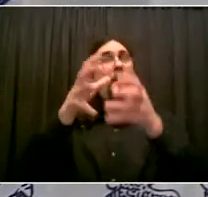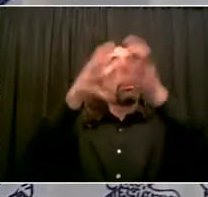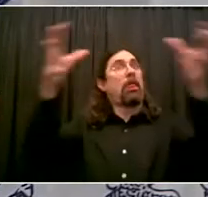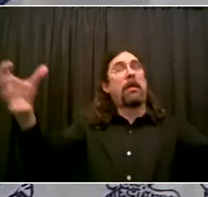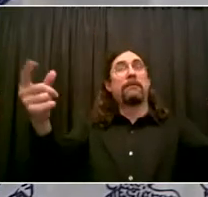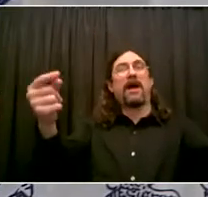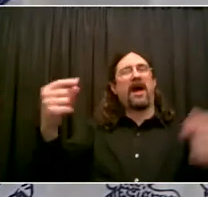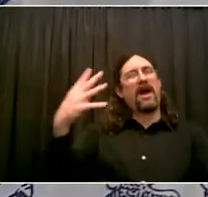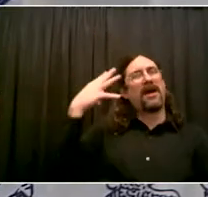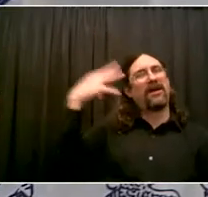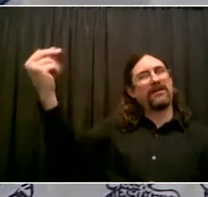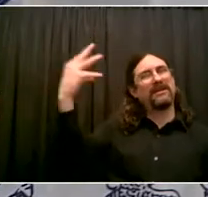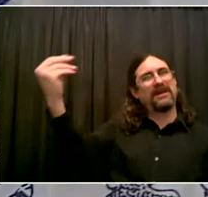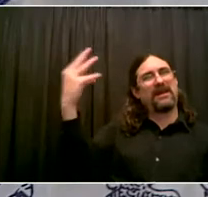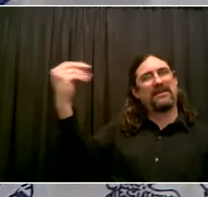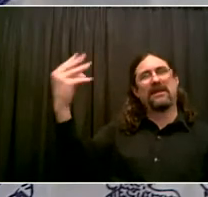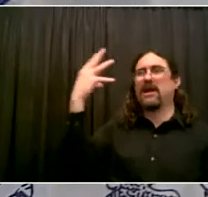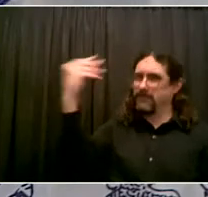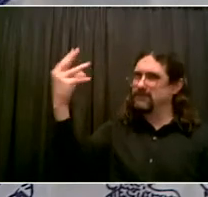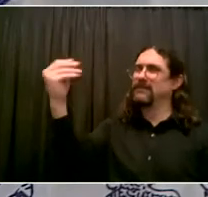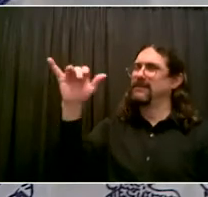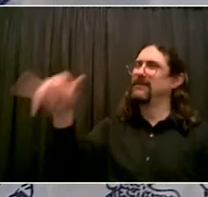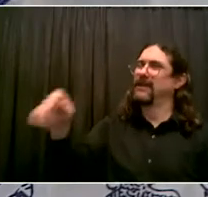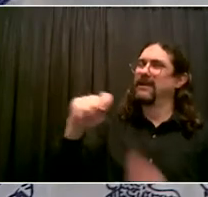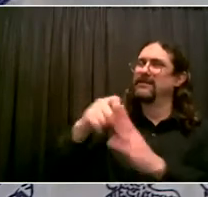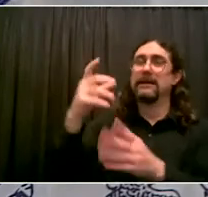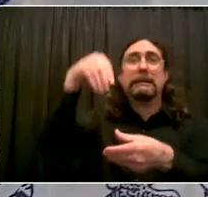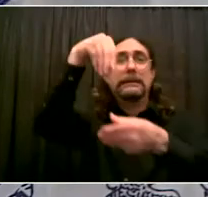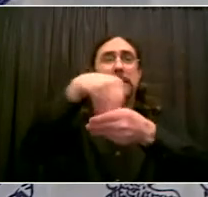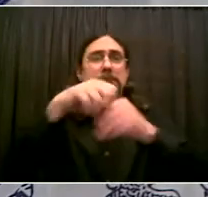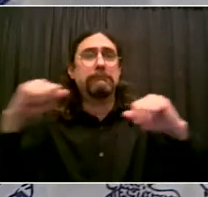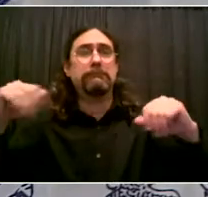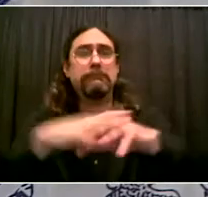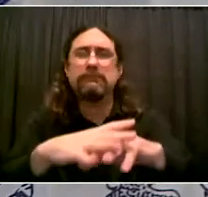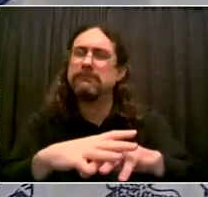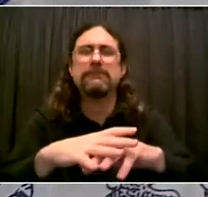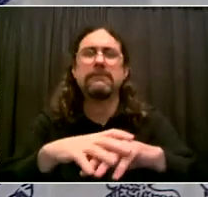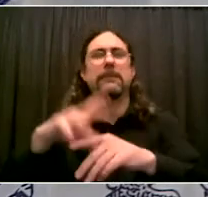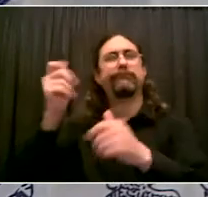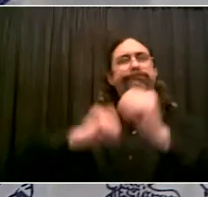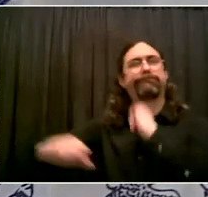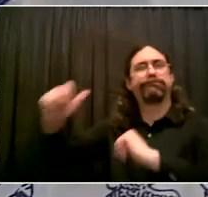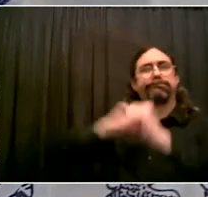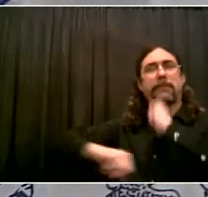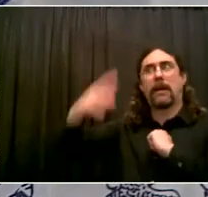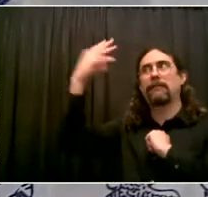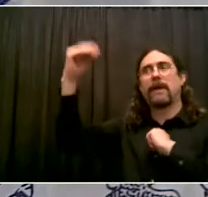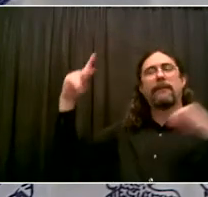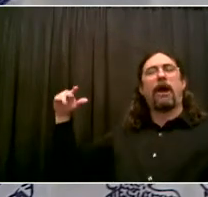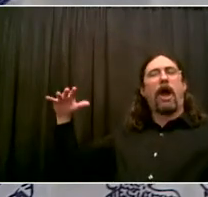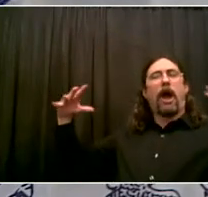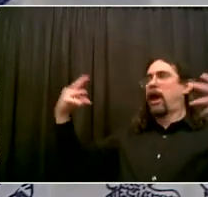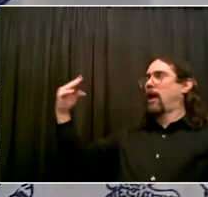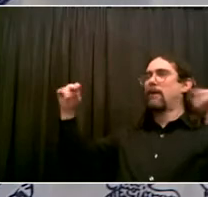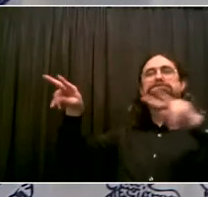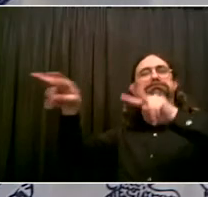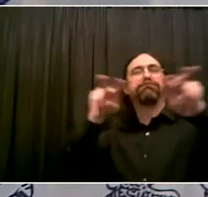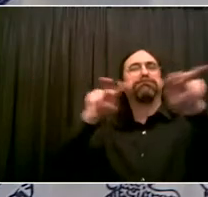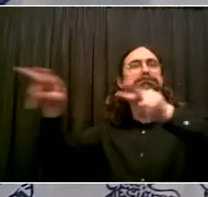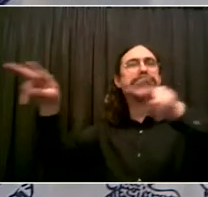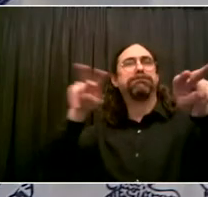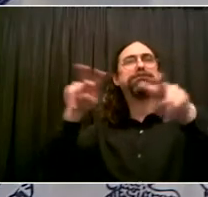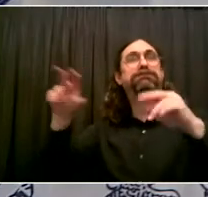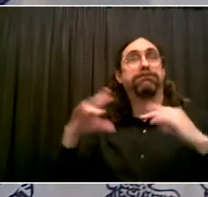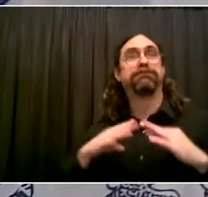Tomorrow, the first three performances as part of our Open Culture Program. I'm really excited that these performances are about to